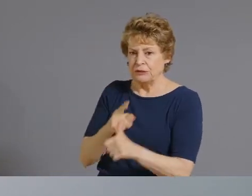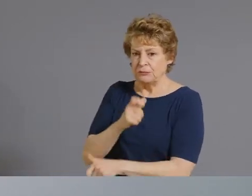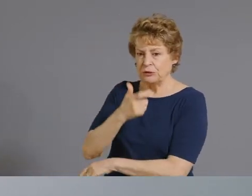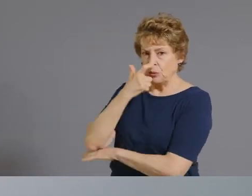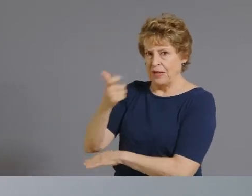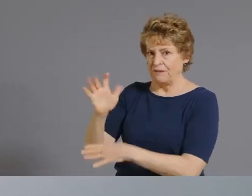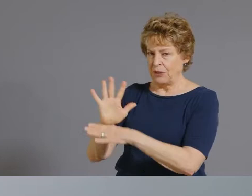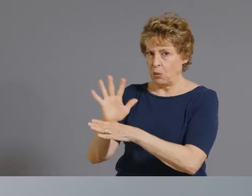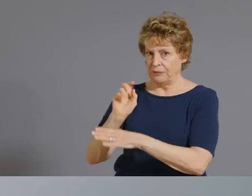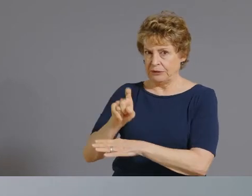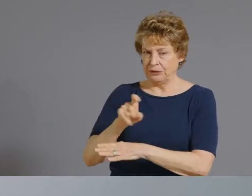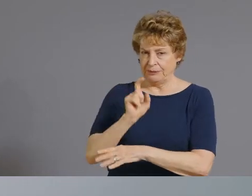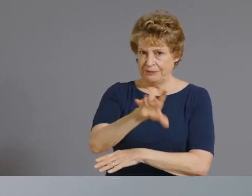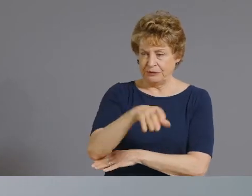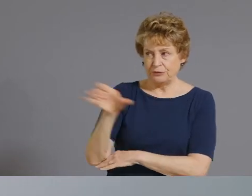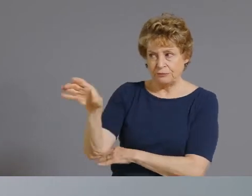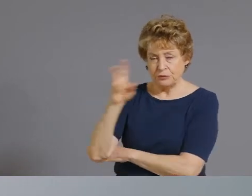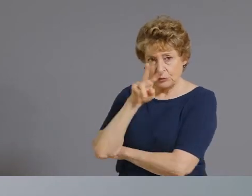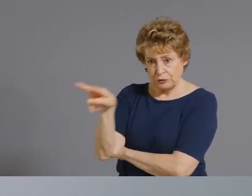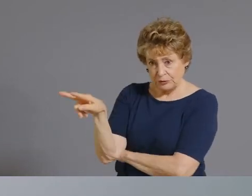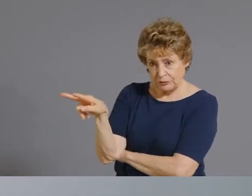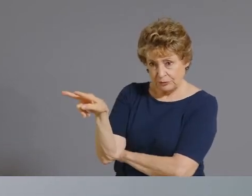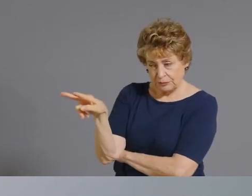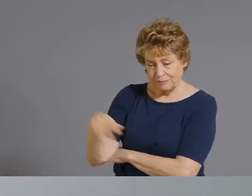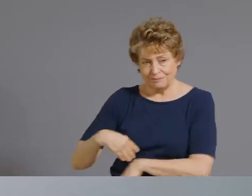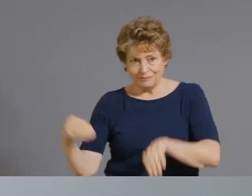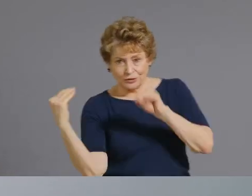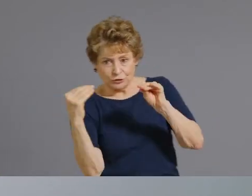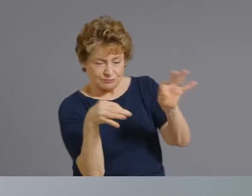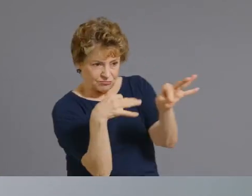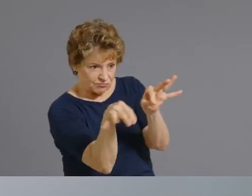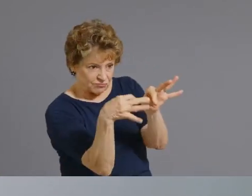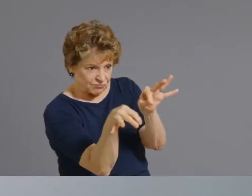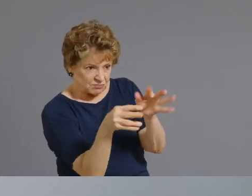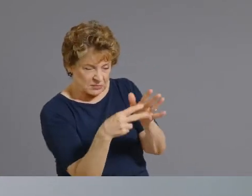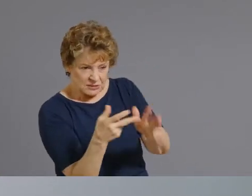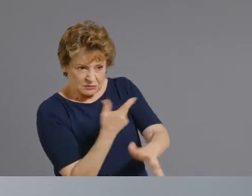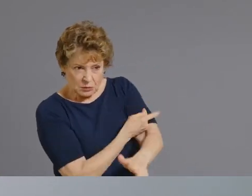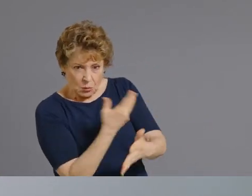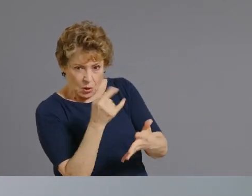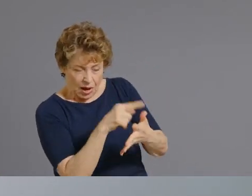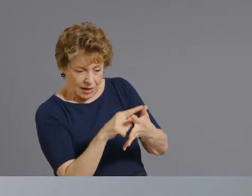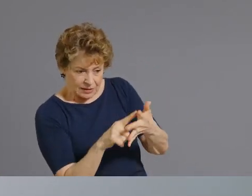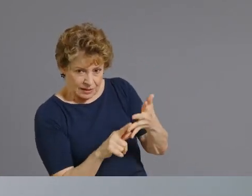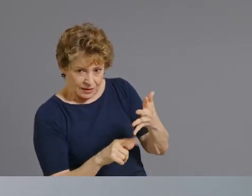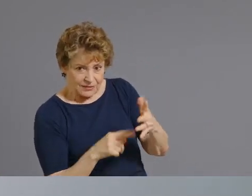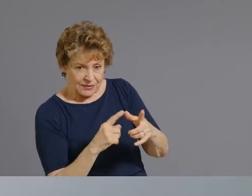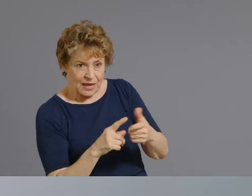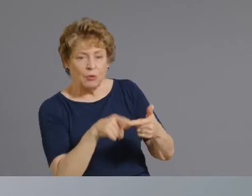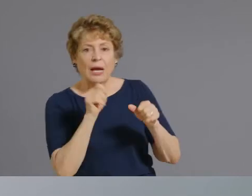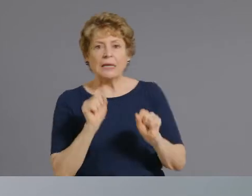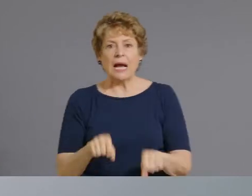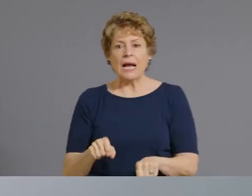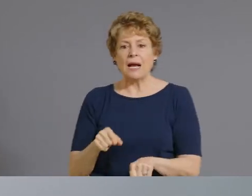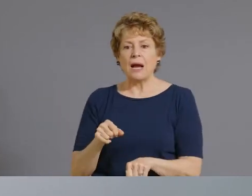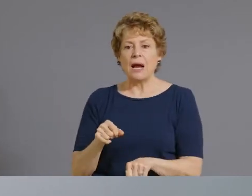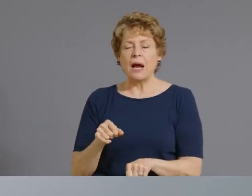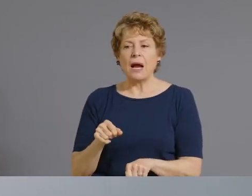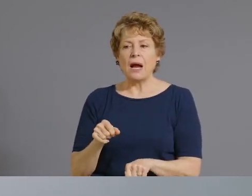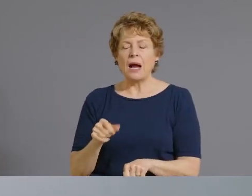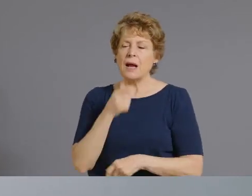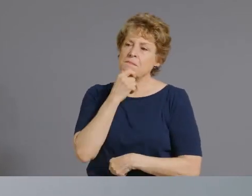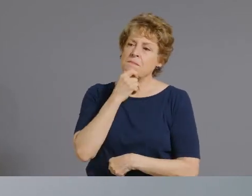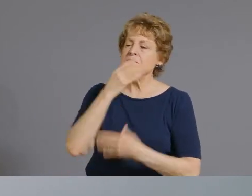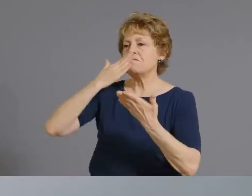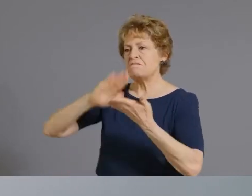answer those questions before they were able to opt out um and so really trying to hope that giving them the information may make them